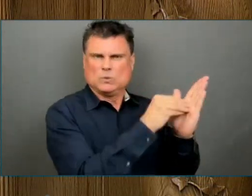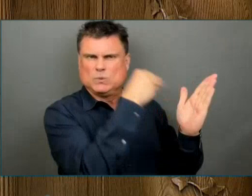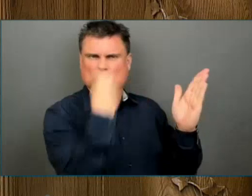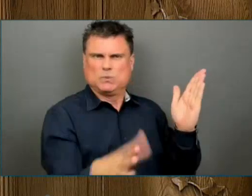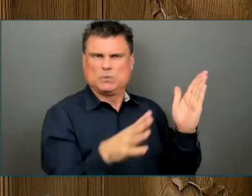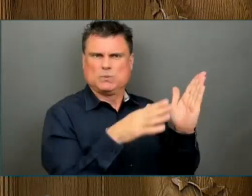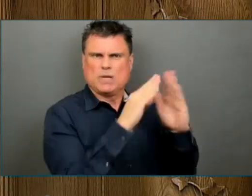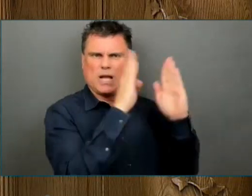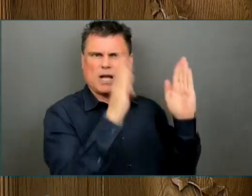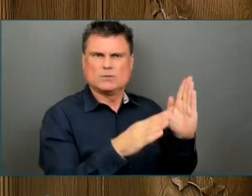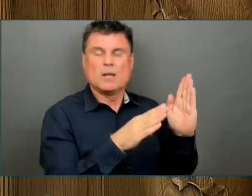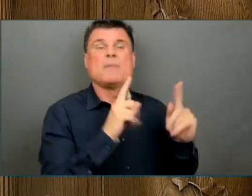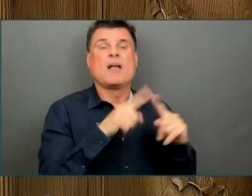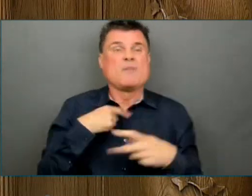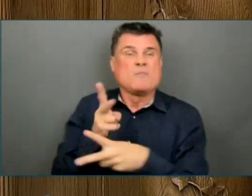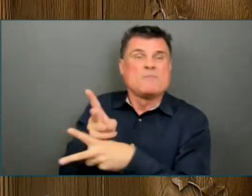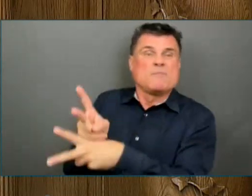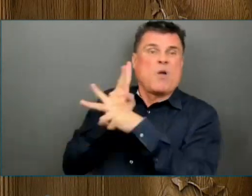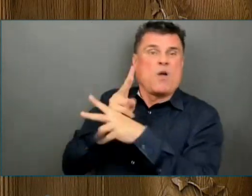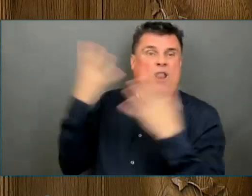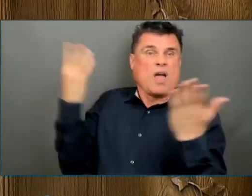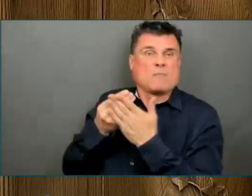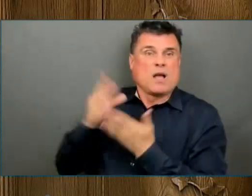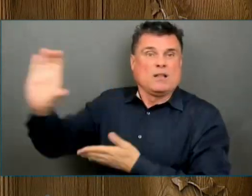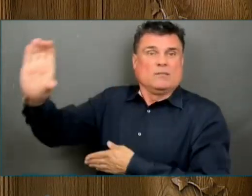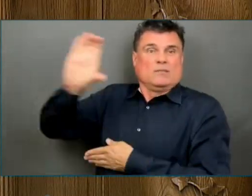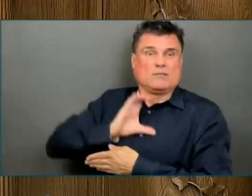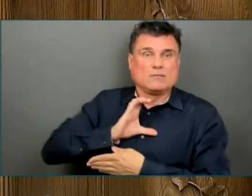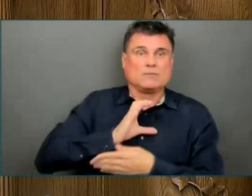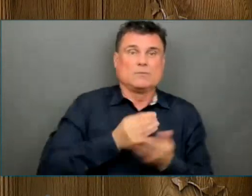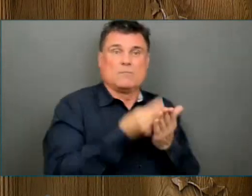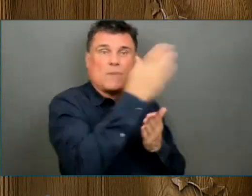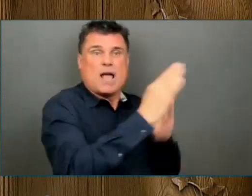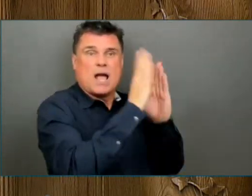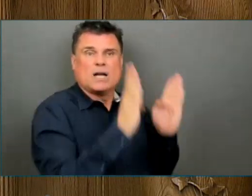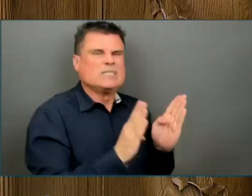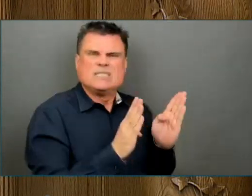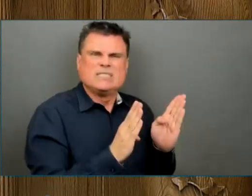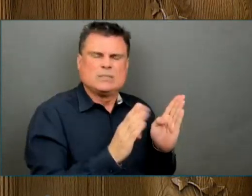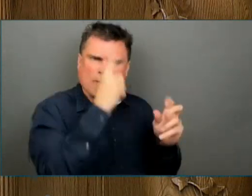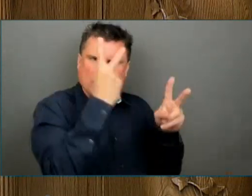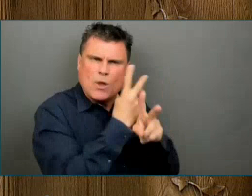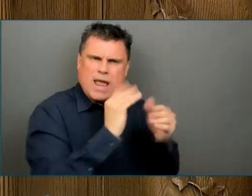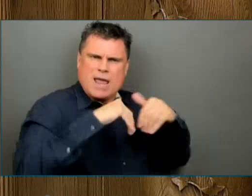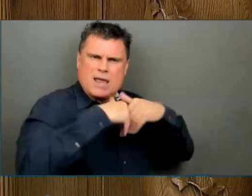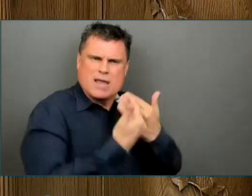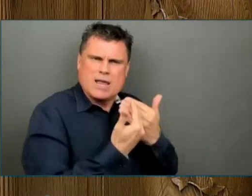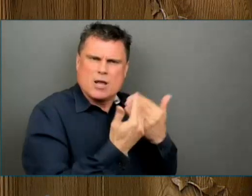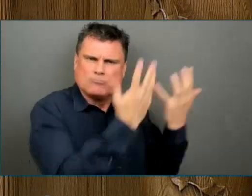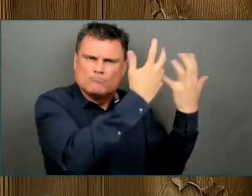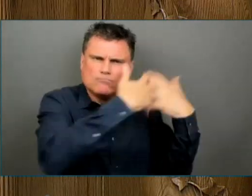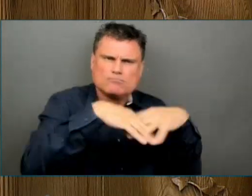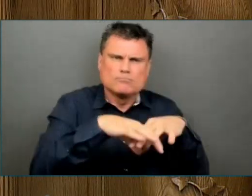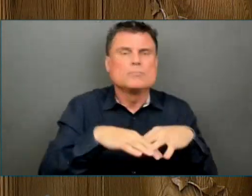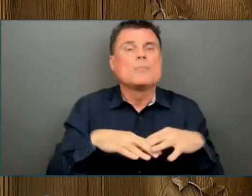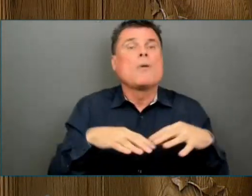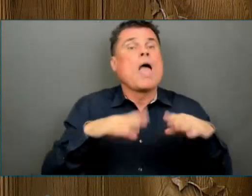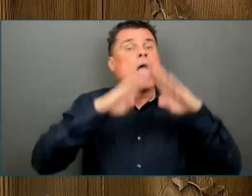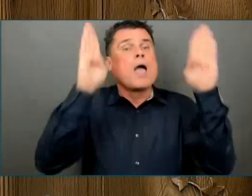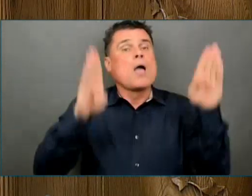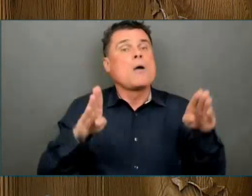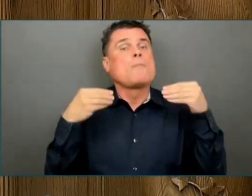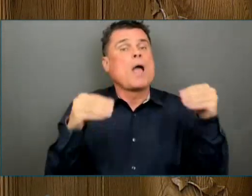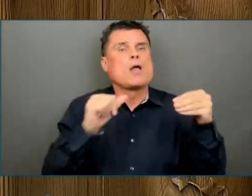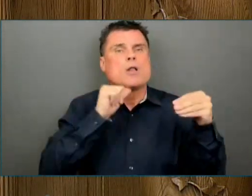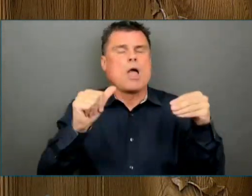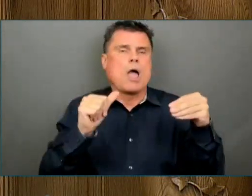access to a safe and affordable place to call home. This will include new investments through Budget 2021 to